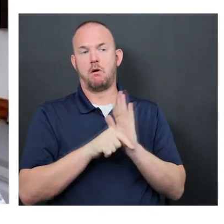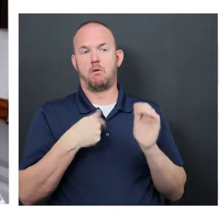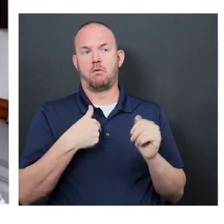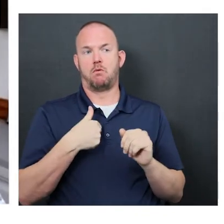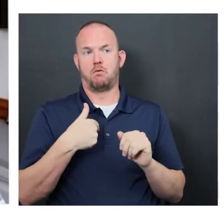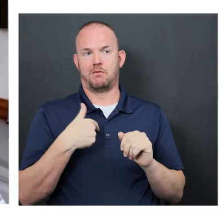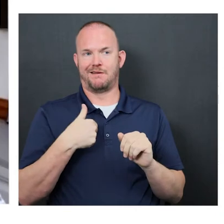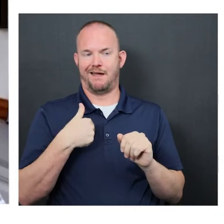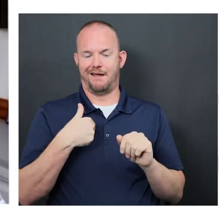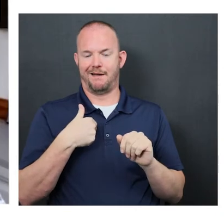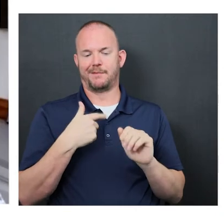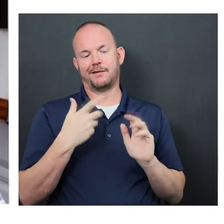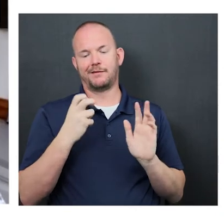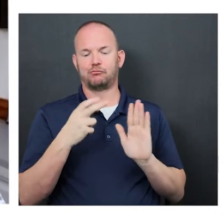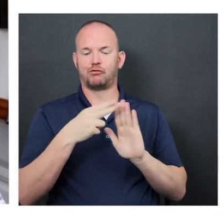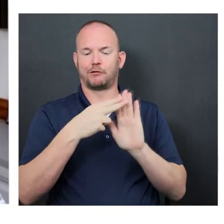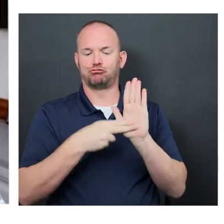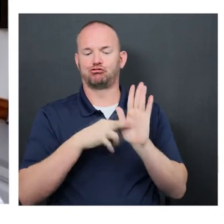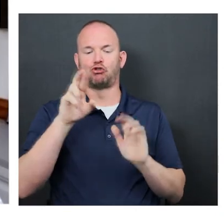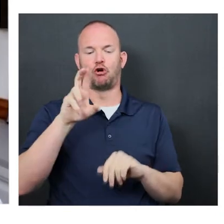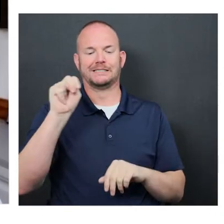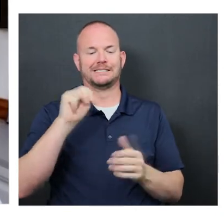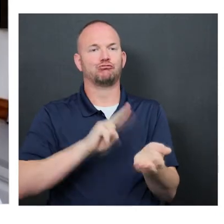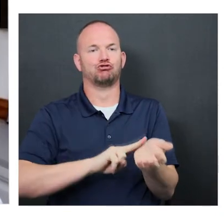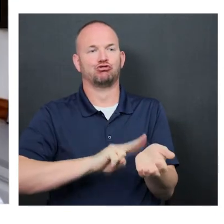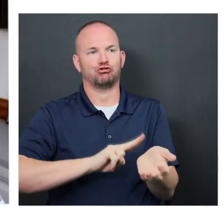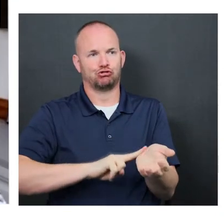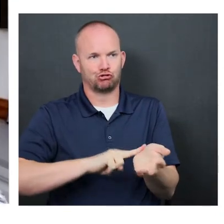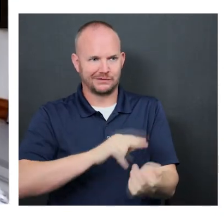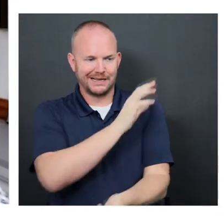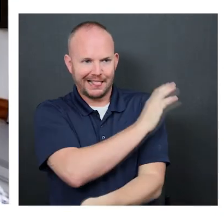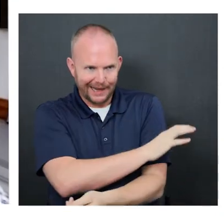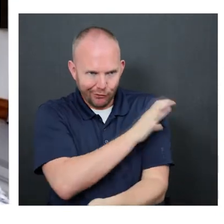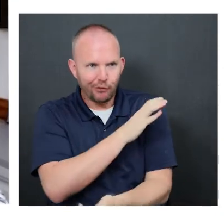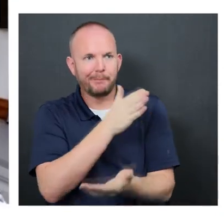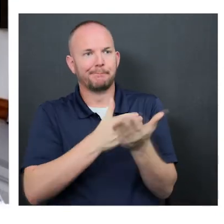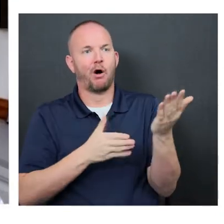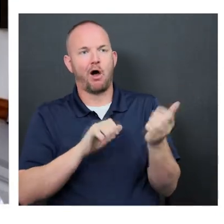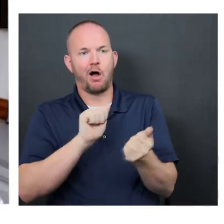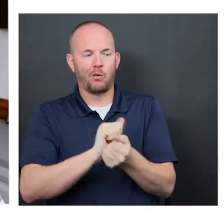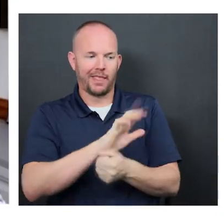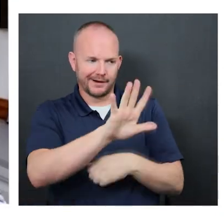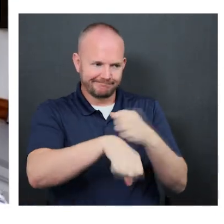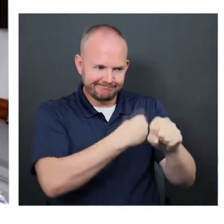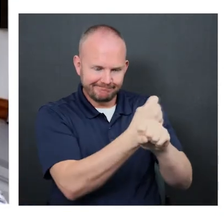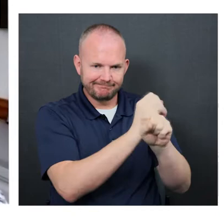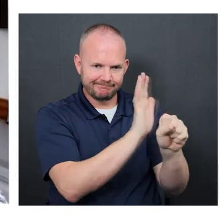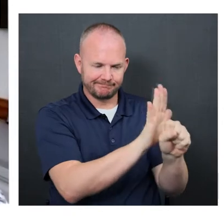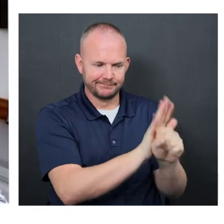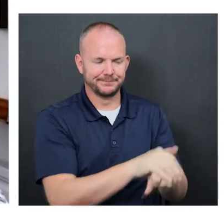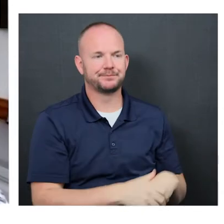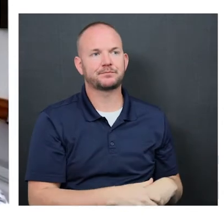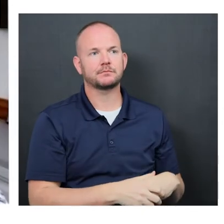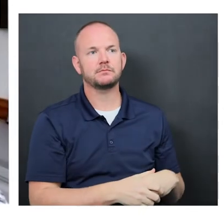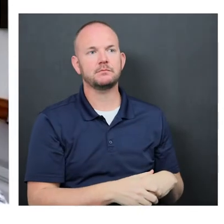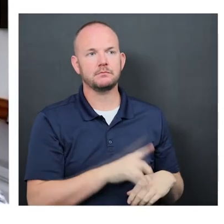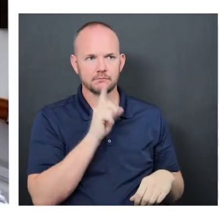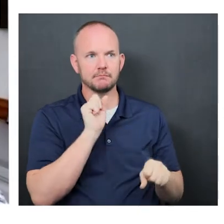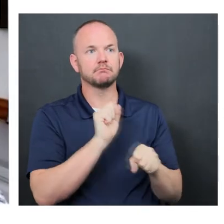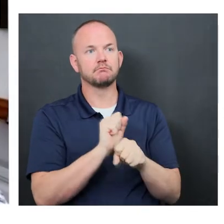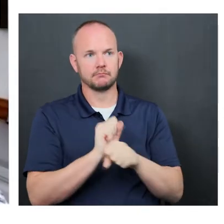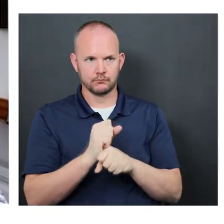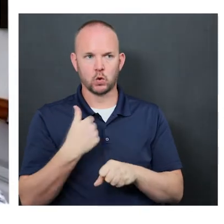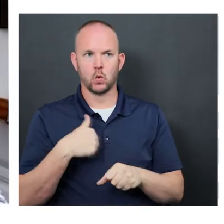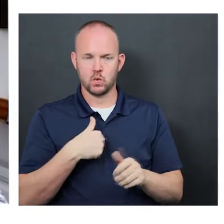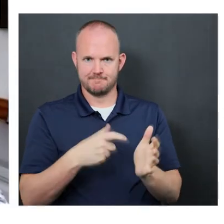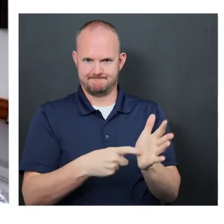I'm a registered nurse. So I've always thought of our team as a clinical component of the clinical team, that we're part of a clinical team. We're